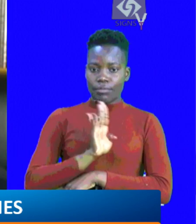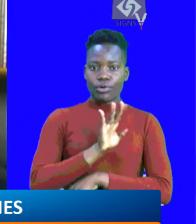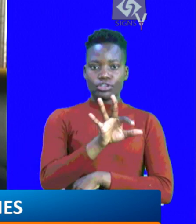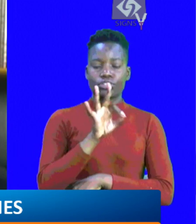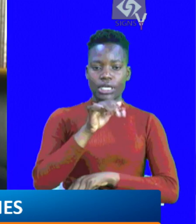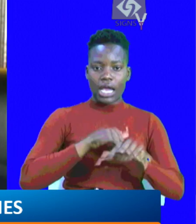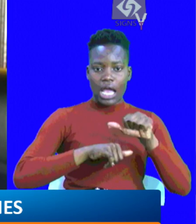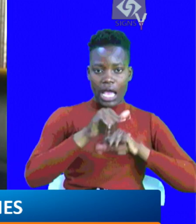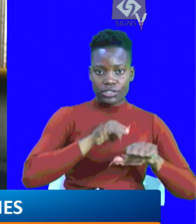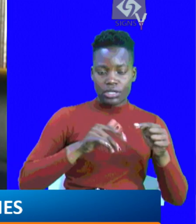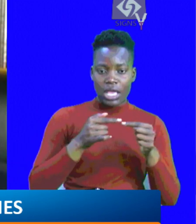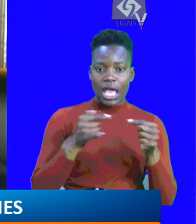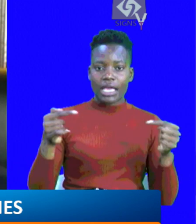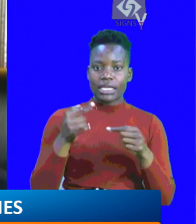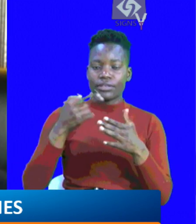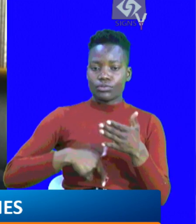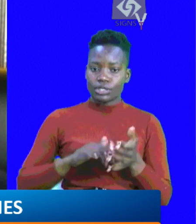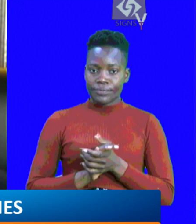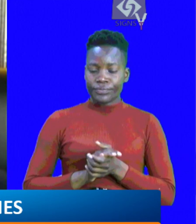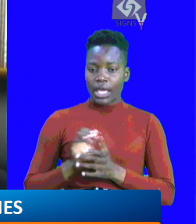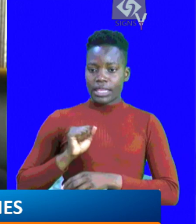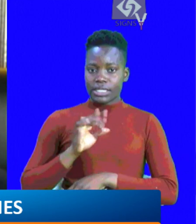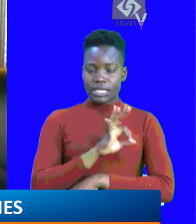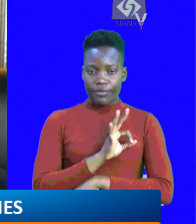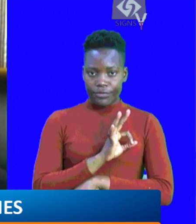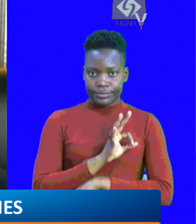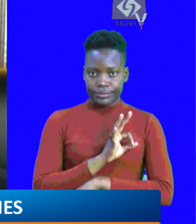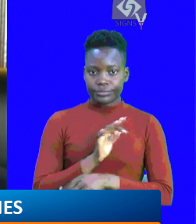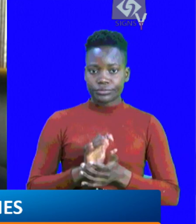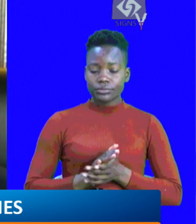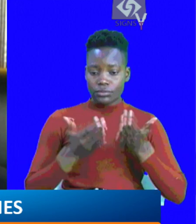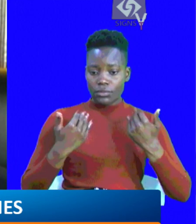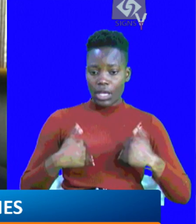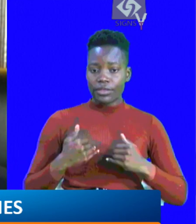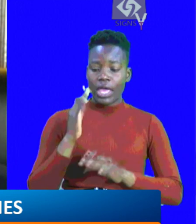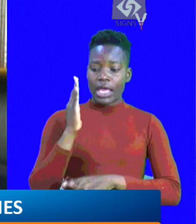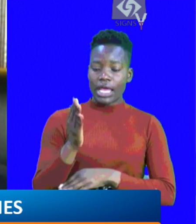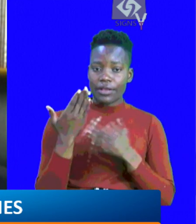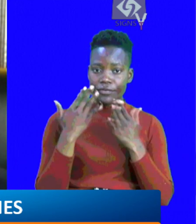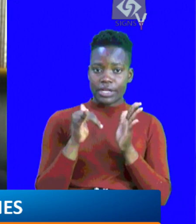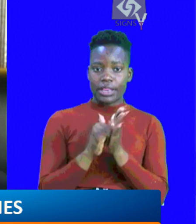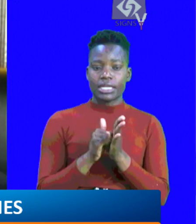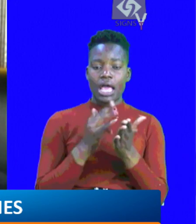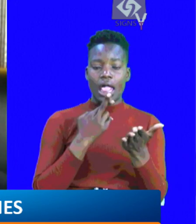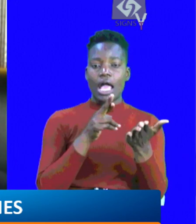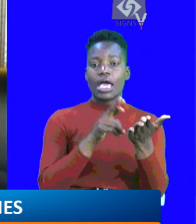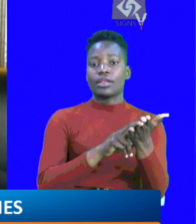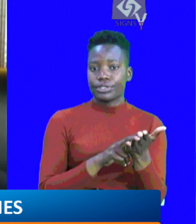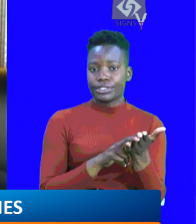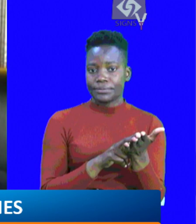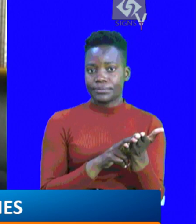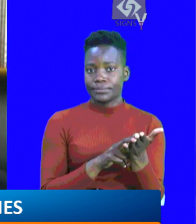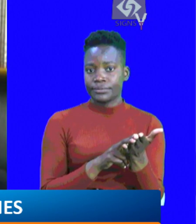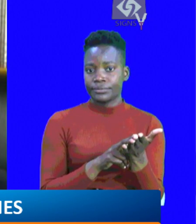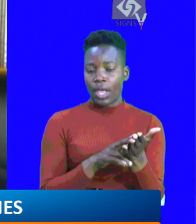and ask the board to take action against the culpable staff. I have also